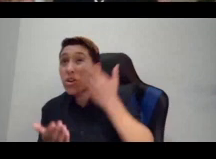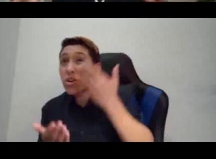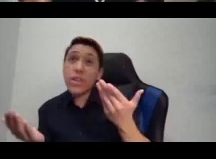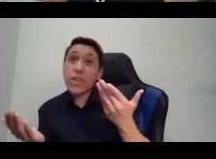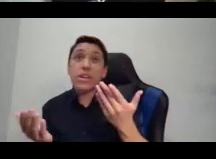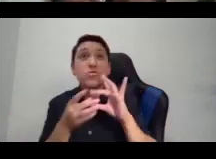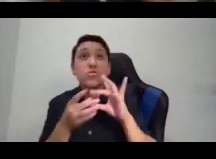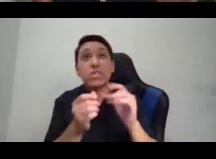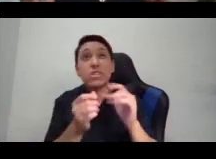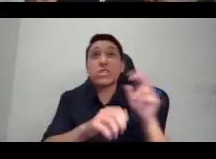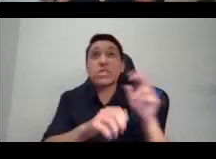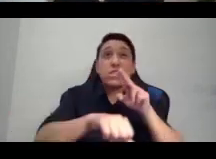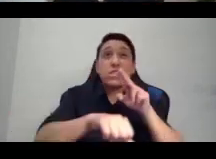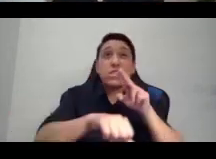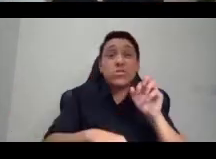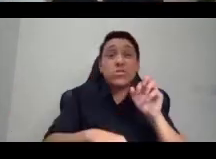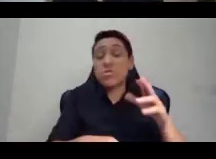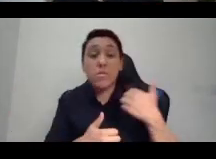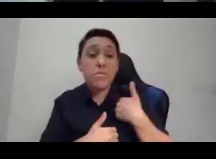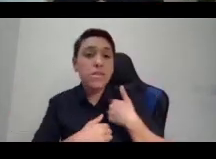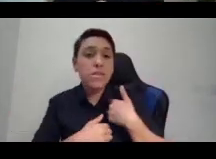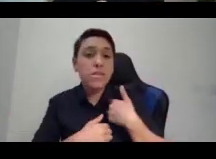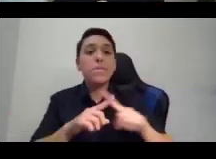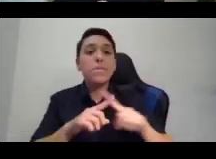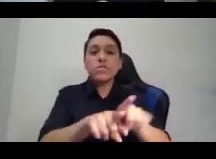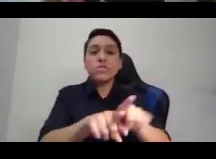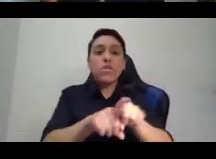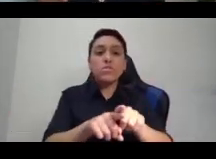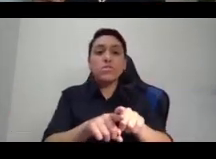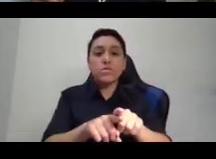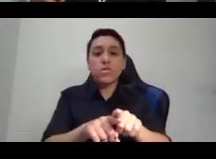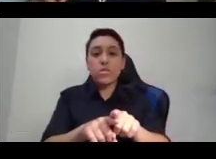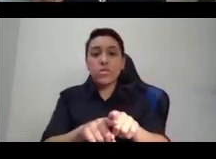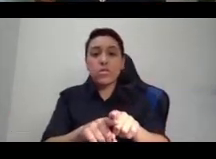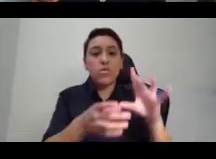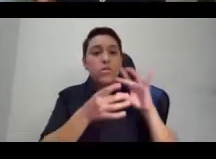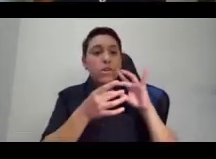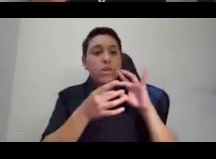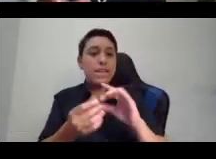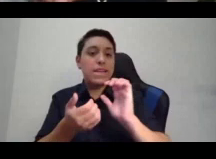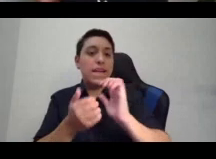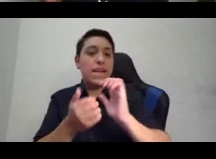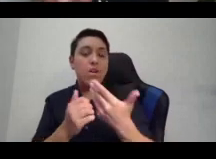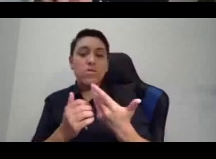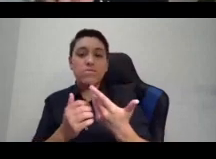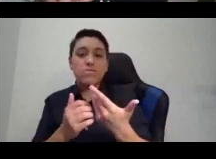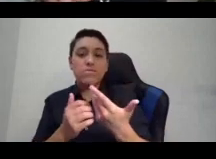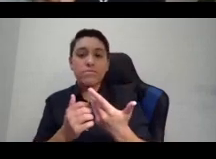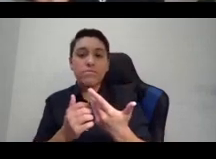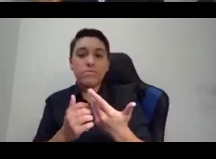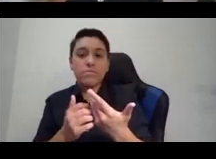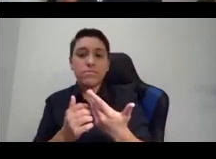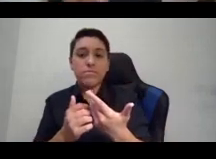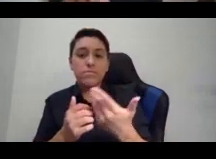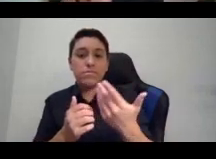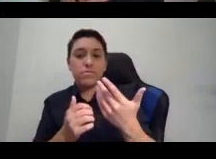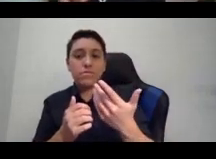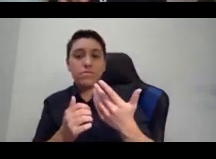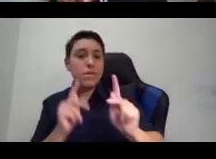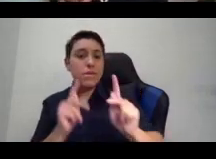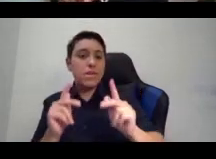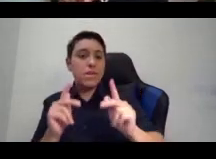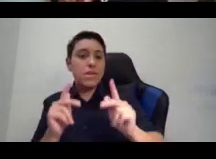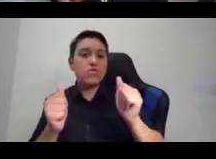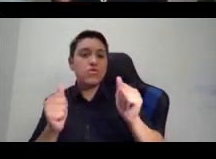armies. But it's also about then how the practices of trying to control a people from far away